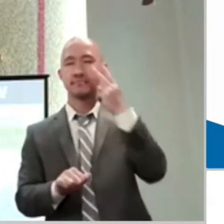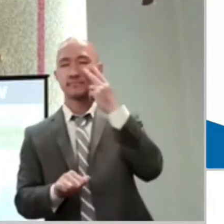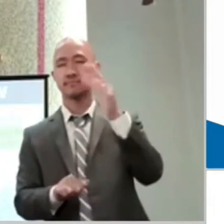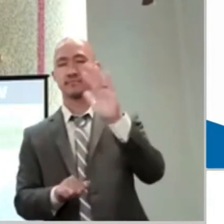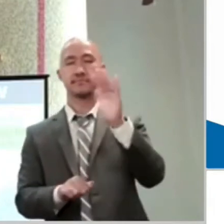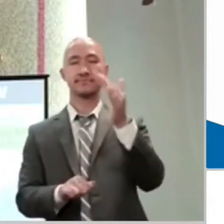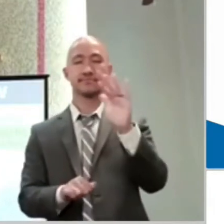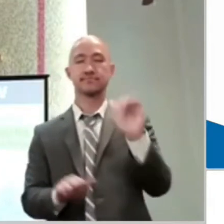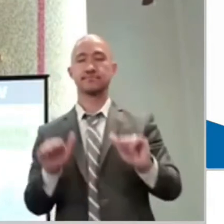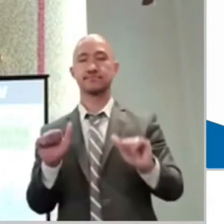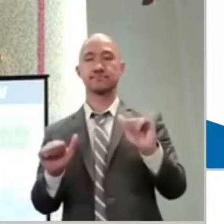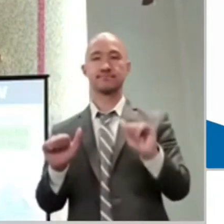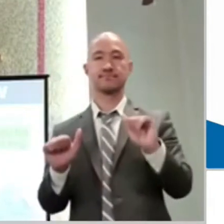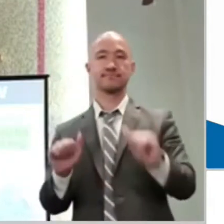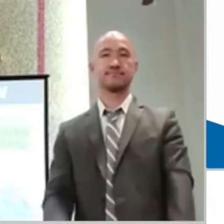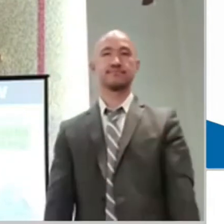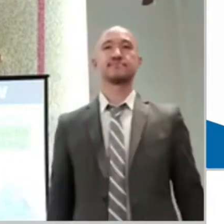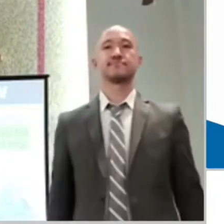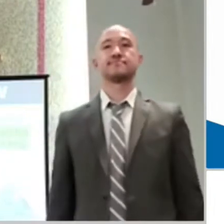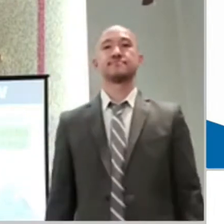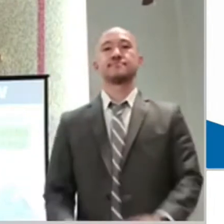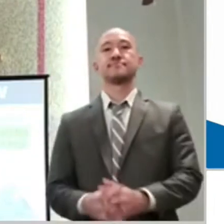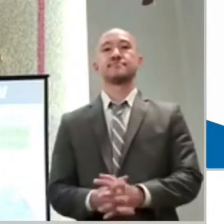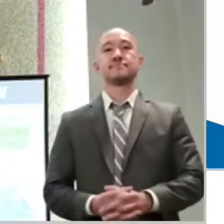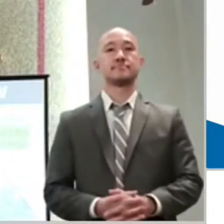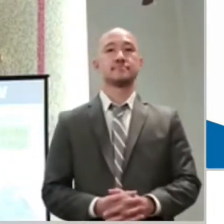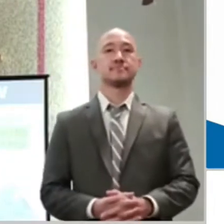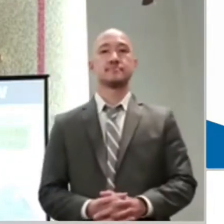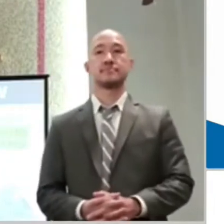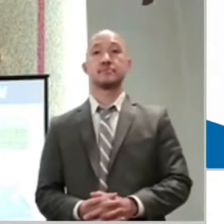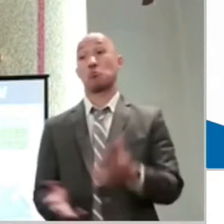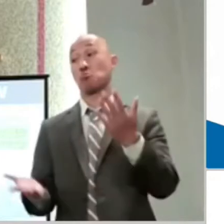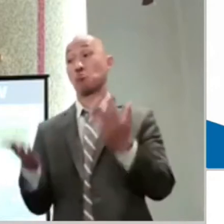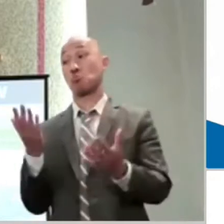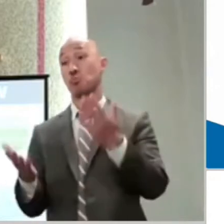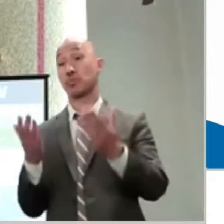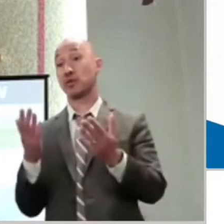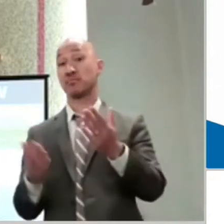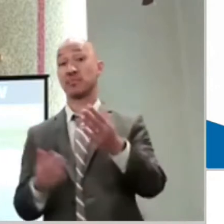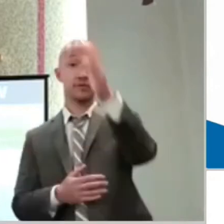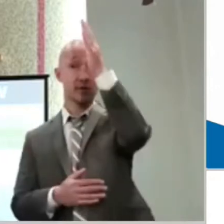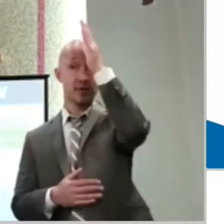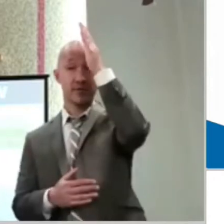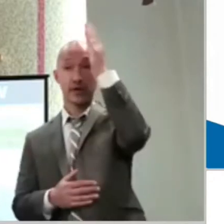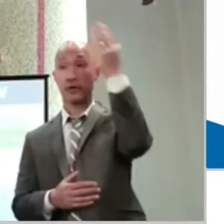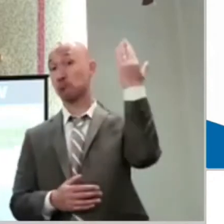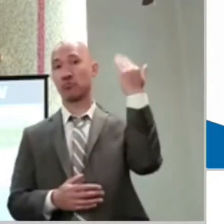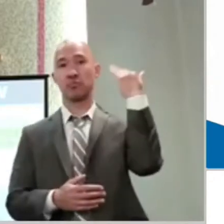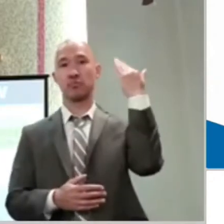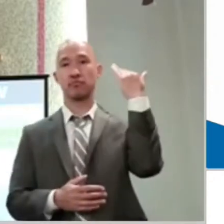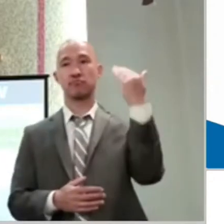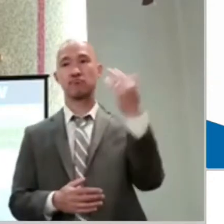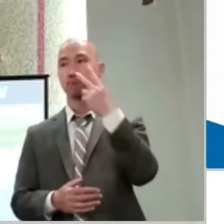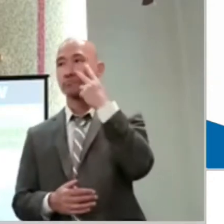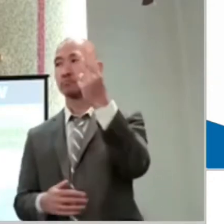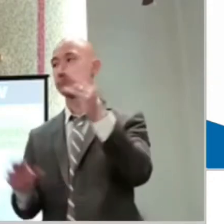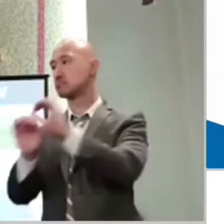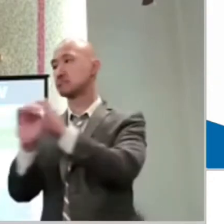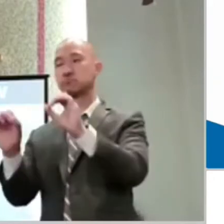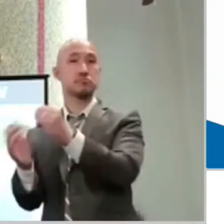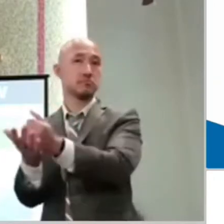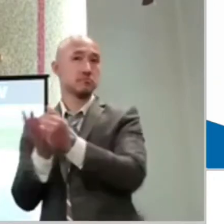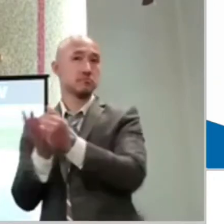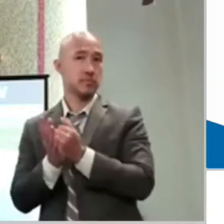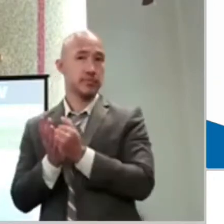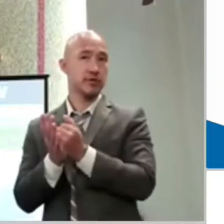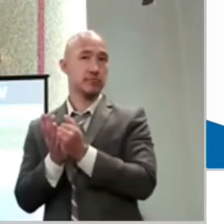Though the father had had his disappointments. He knows people are limited, even in how they relate